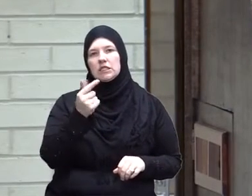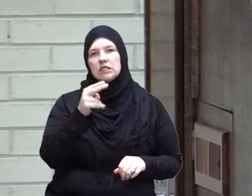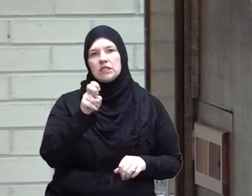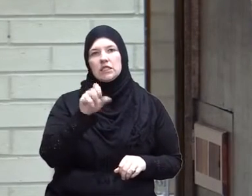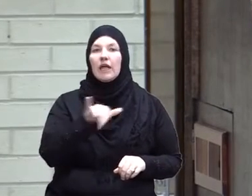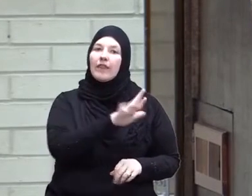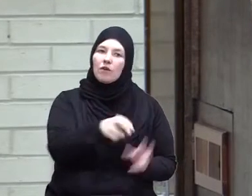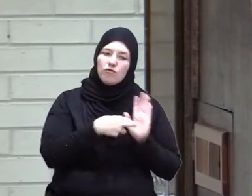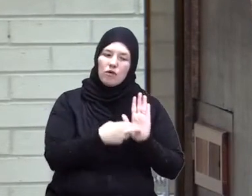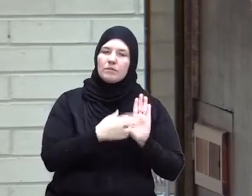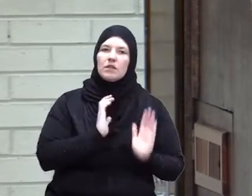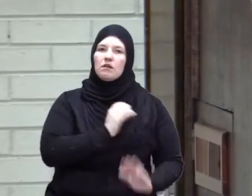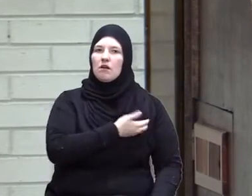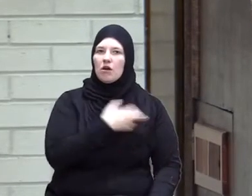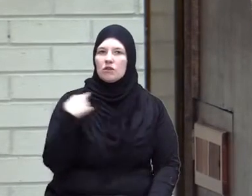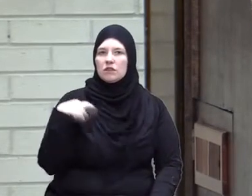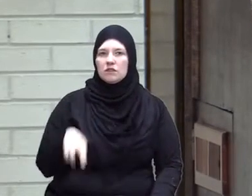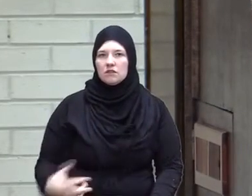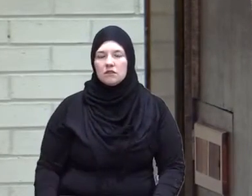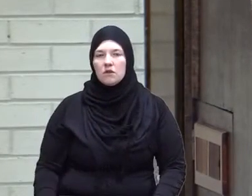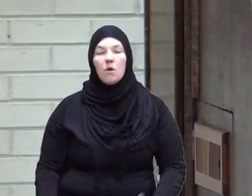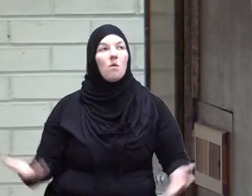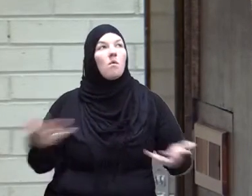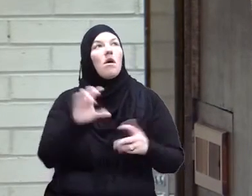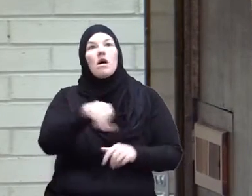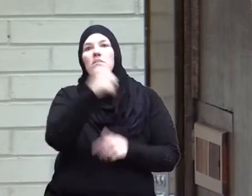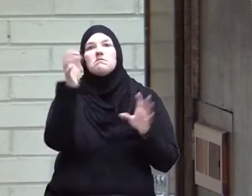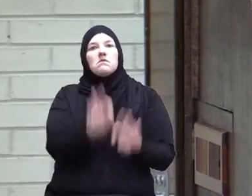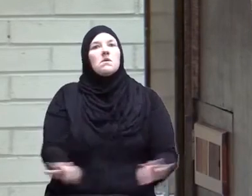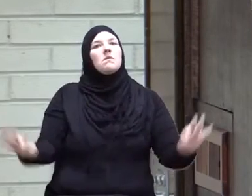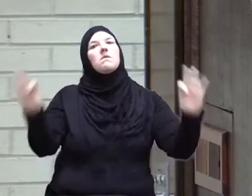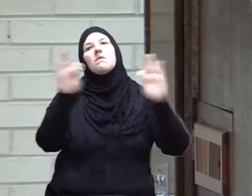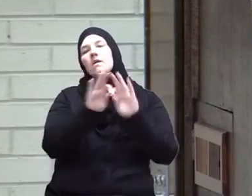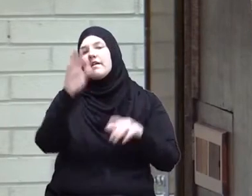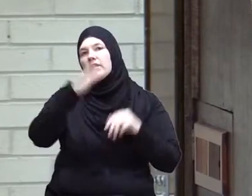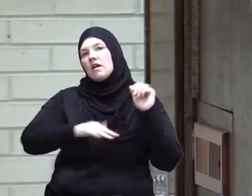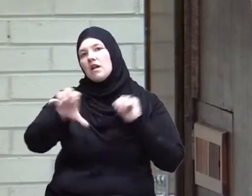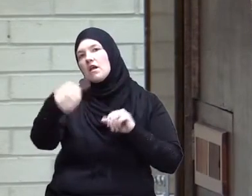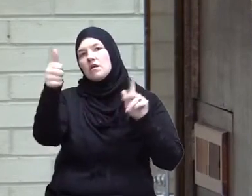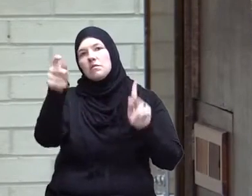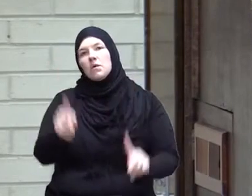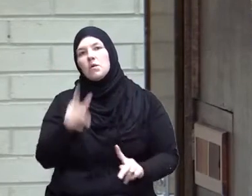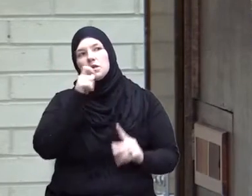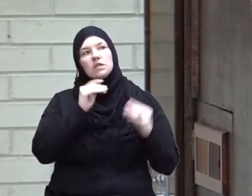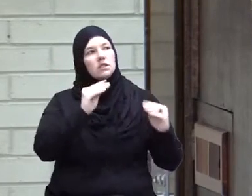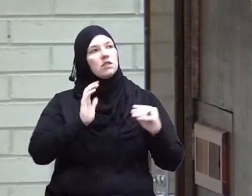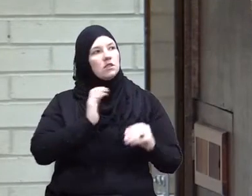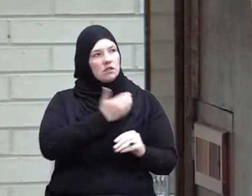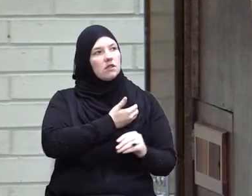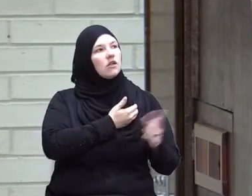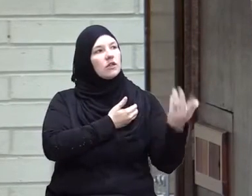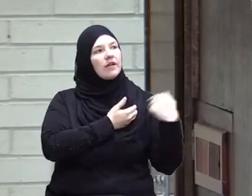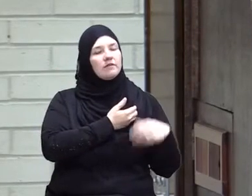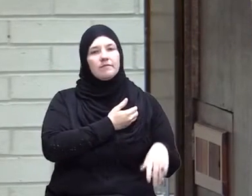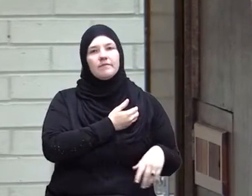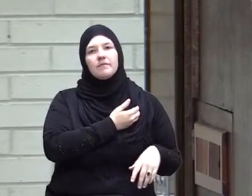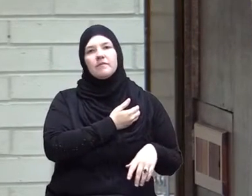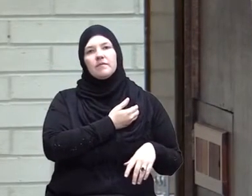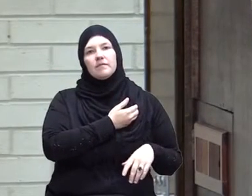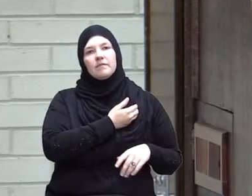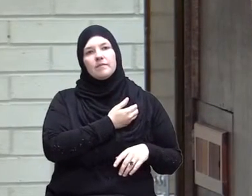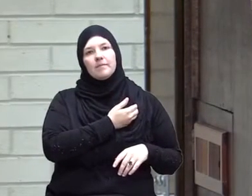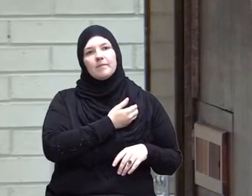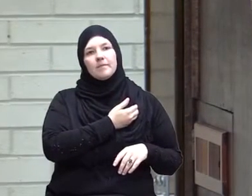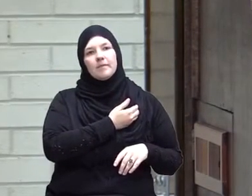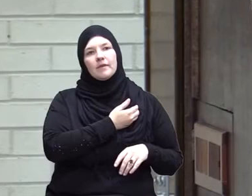deen what else is more important than someone who is teaching us all of us the deen of